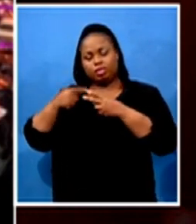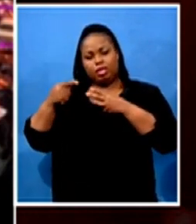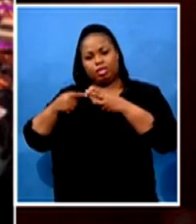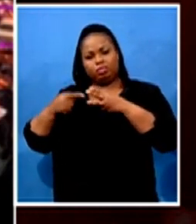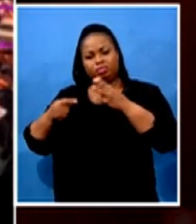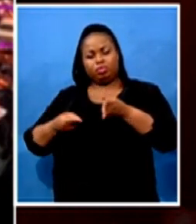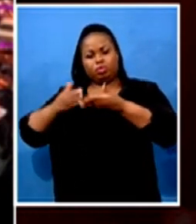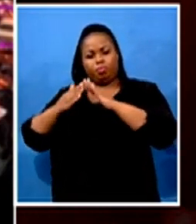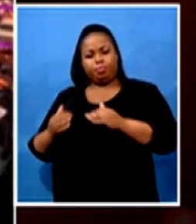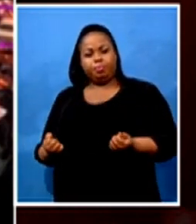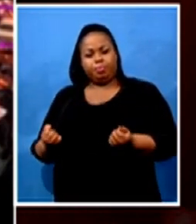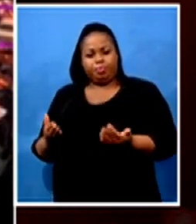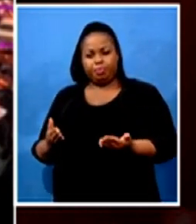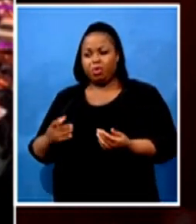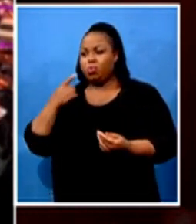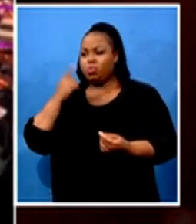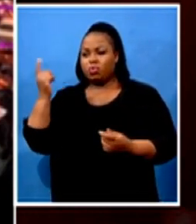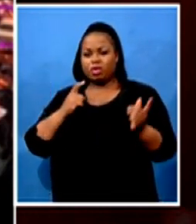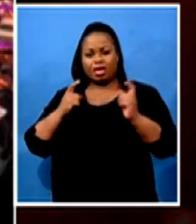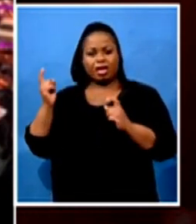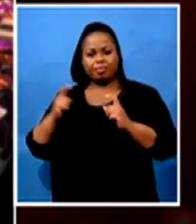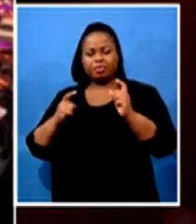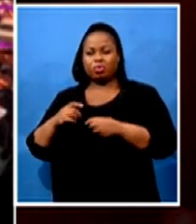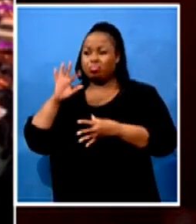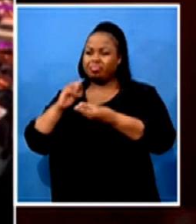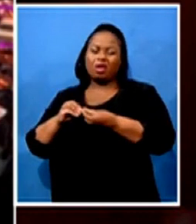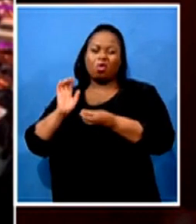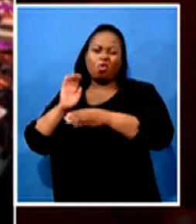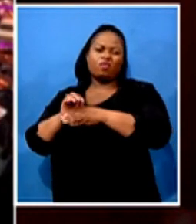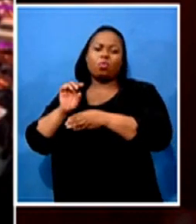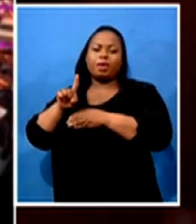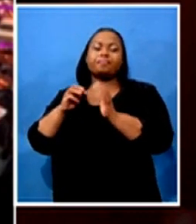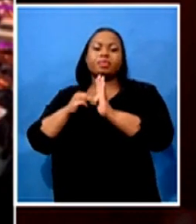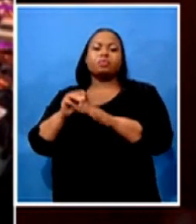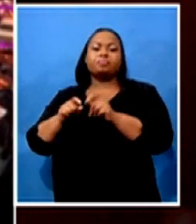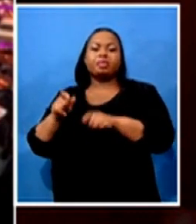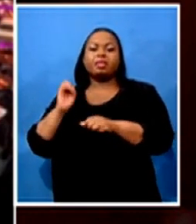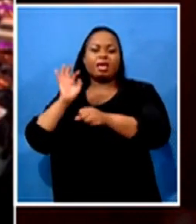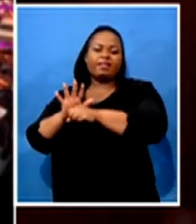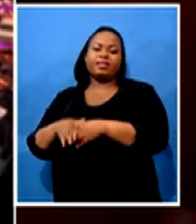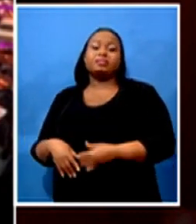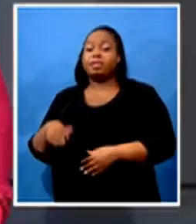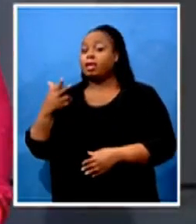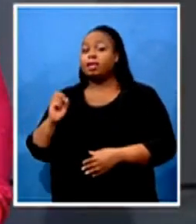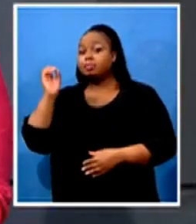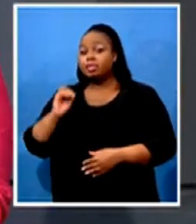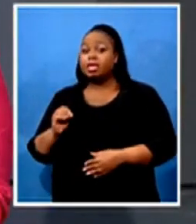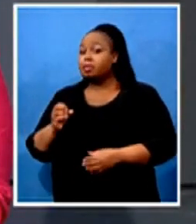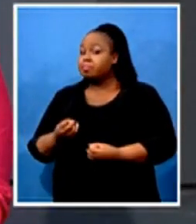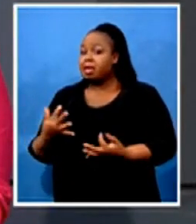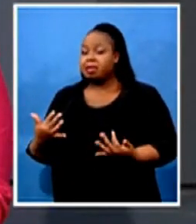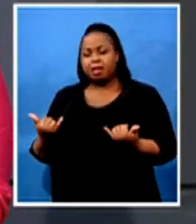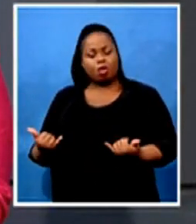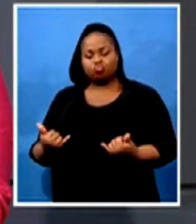entertainment, et cetera, as well over a million people. And 80% of those people are currently unemployed. What kind of solutions